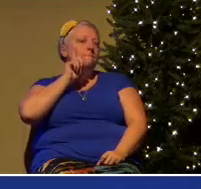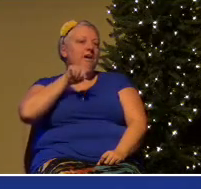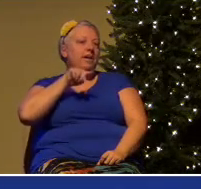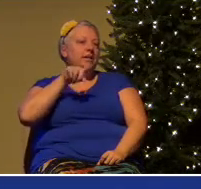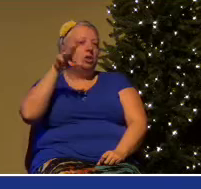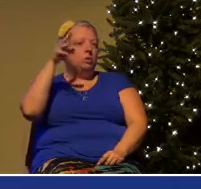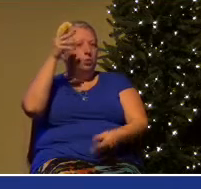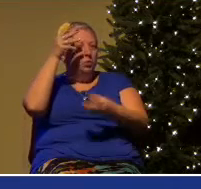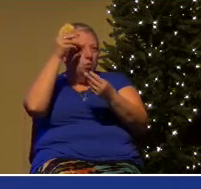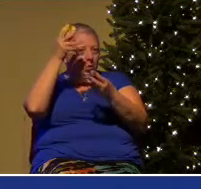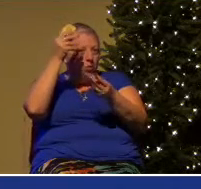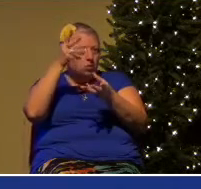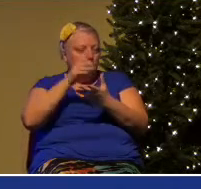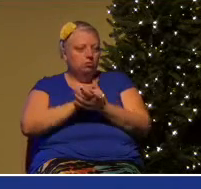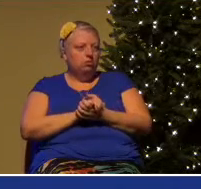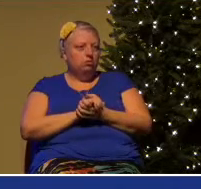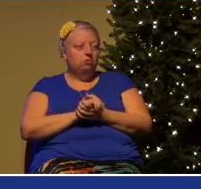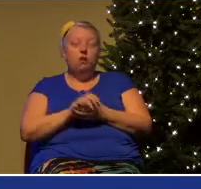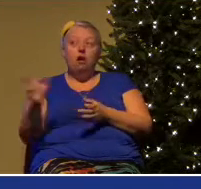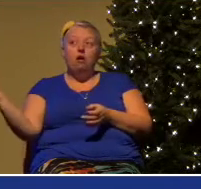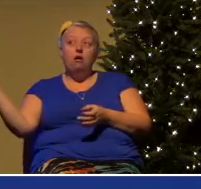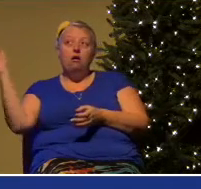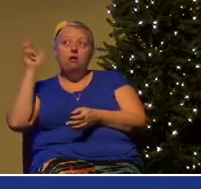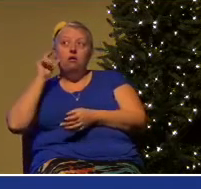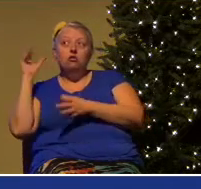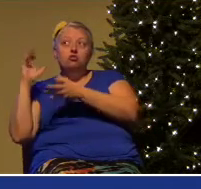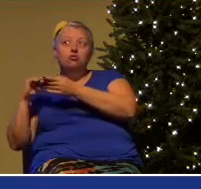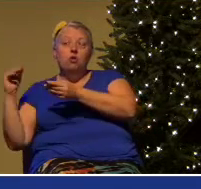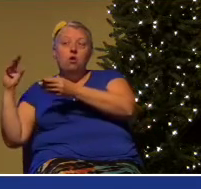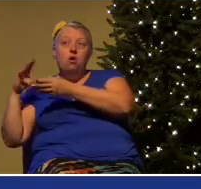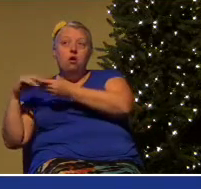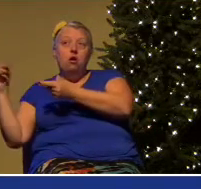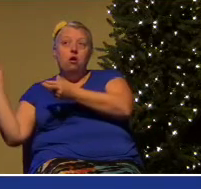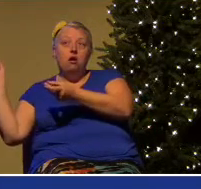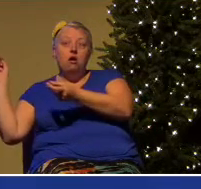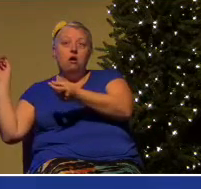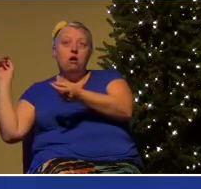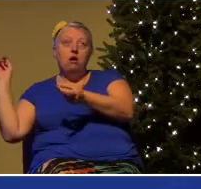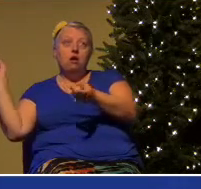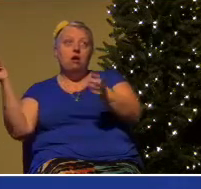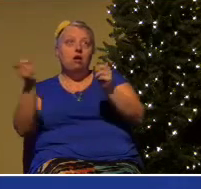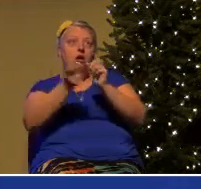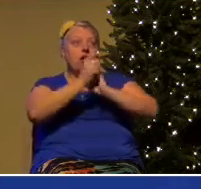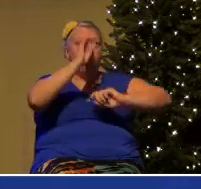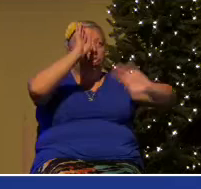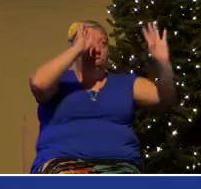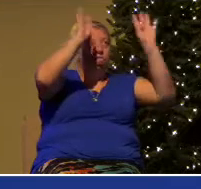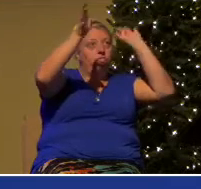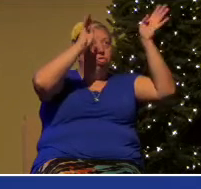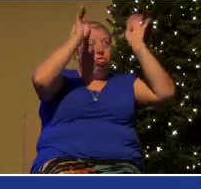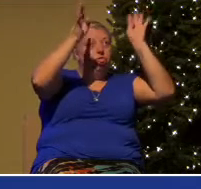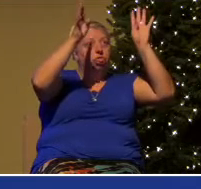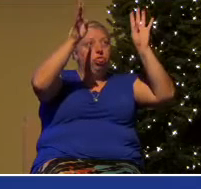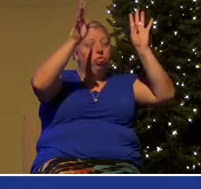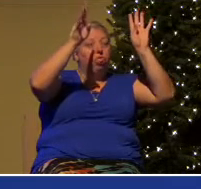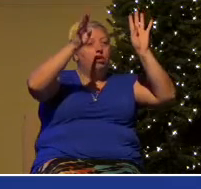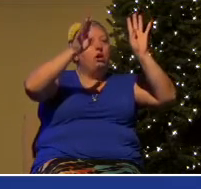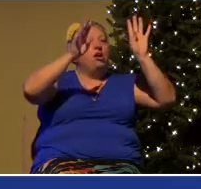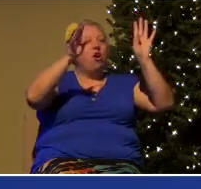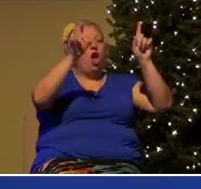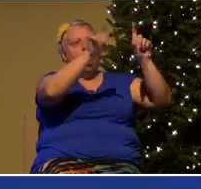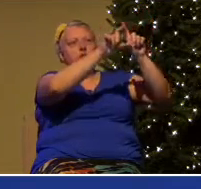So they hear a story, and they create an attention-grabbing headline,